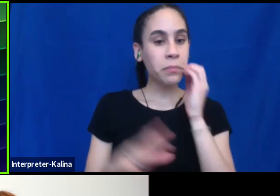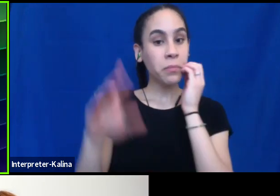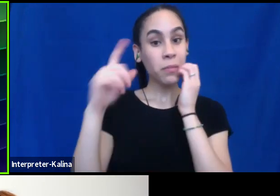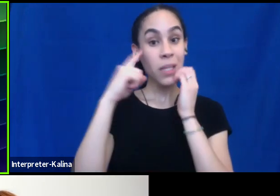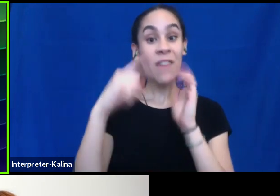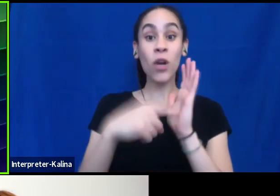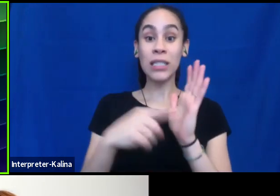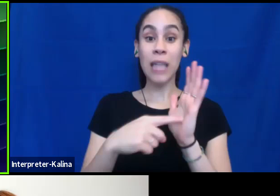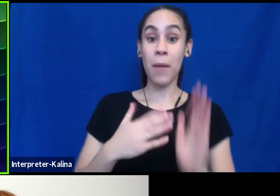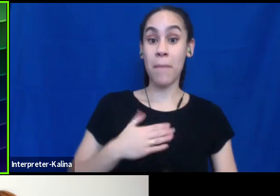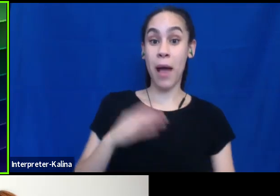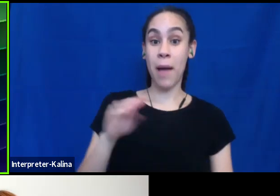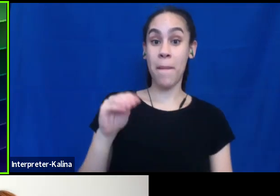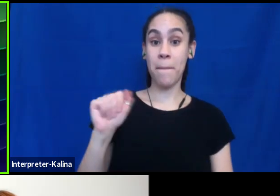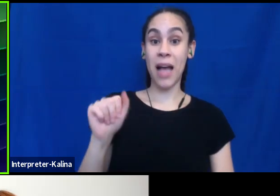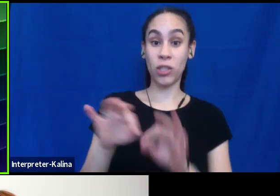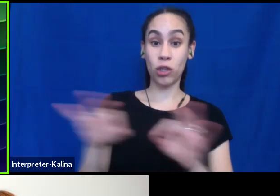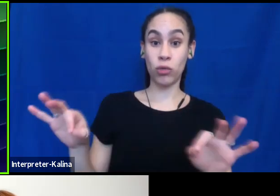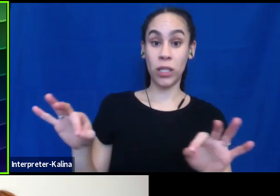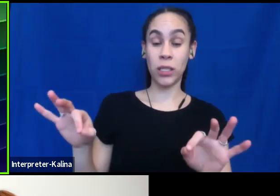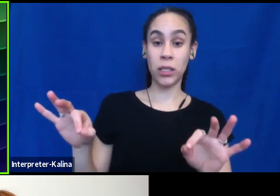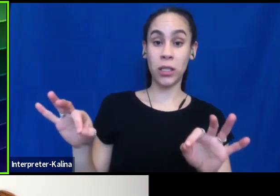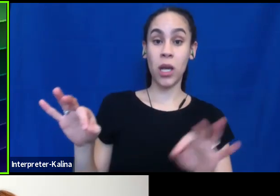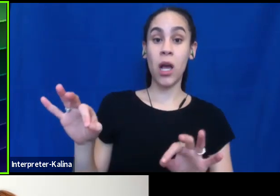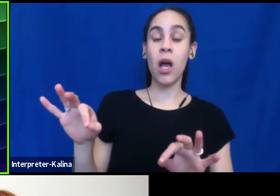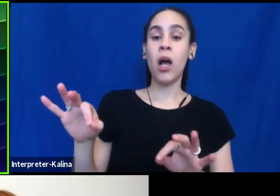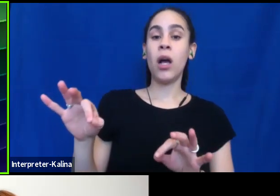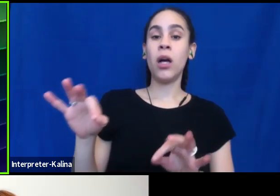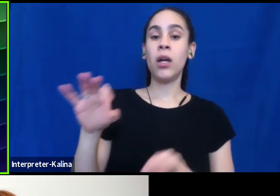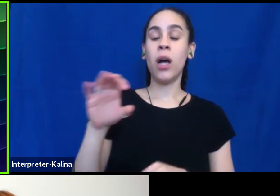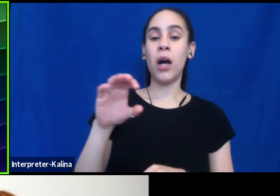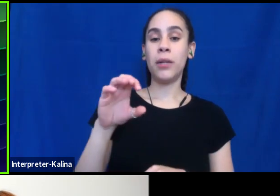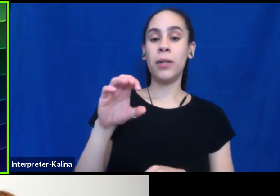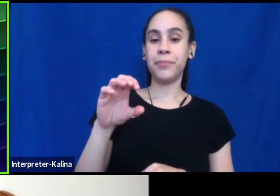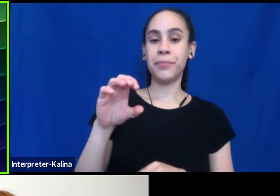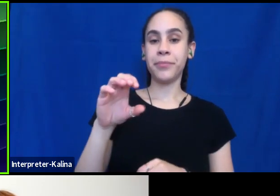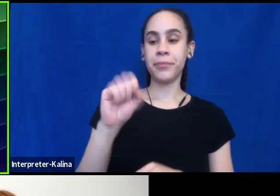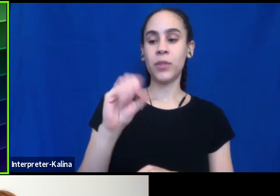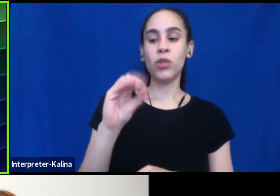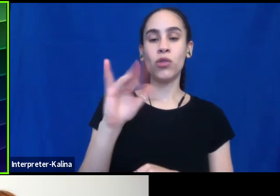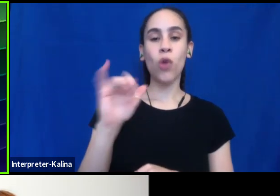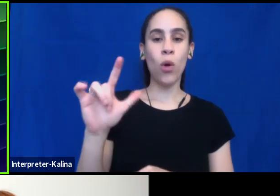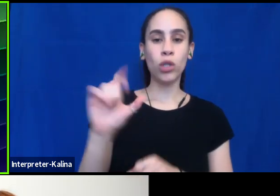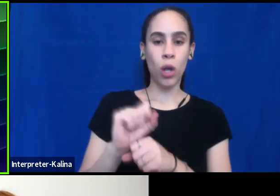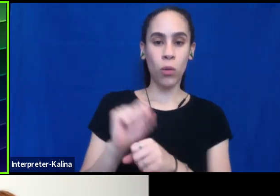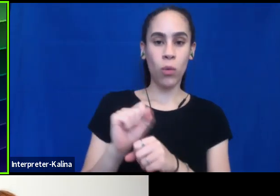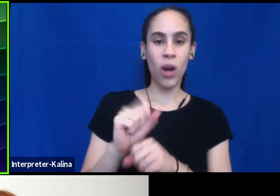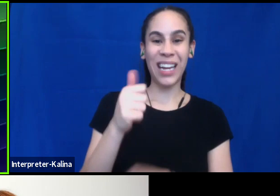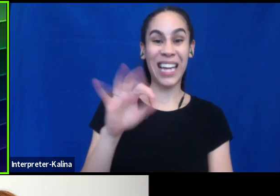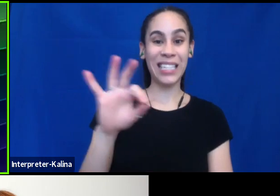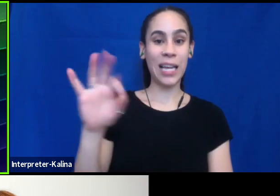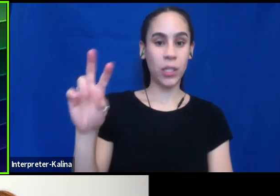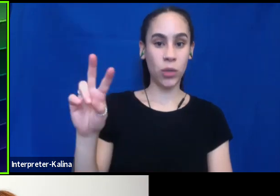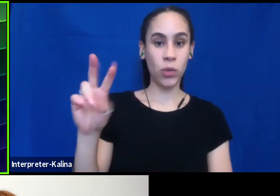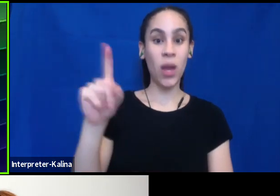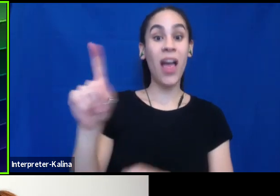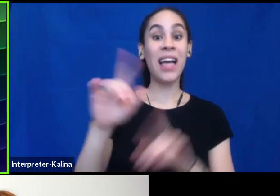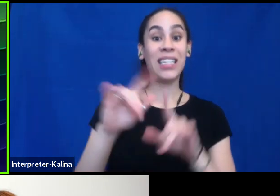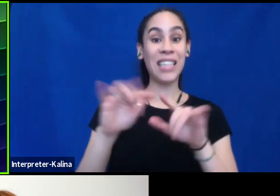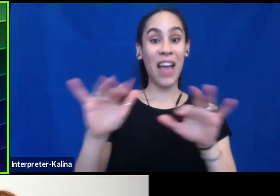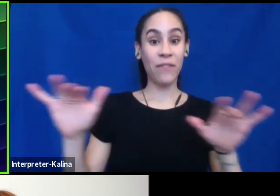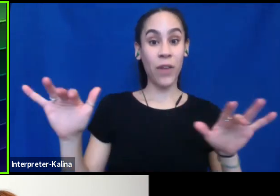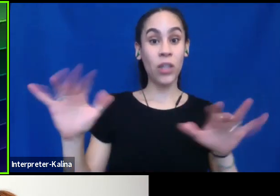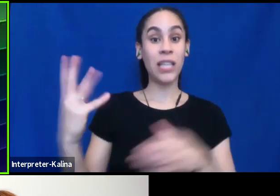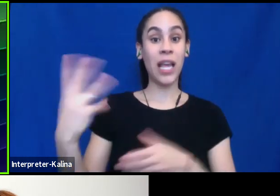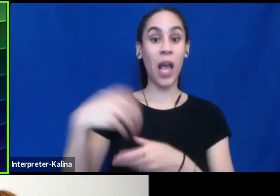master's degree in social work in 1992 and in the diversity and inclusion course, LGBTQ